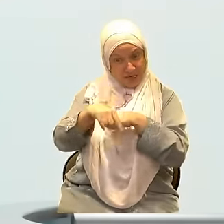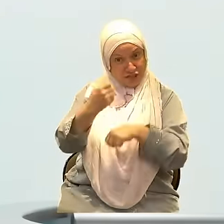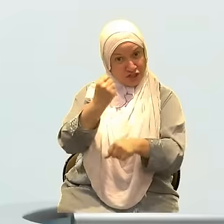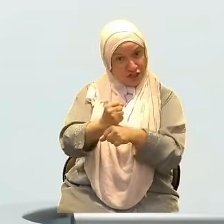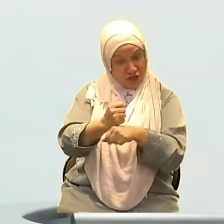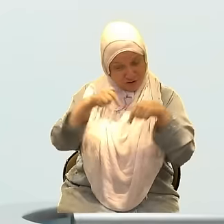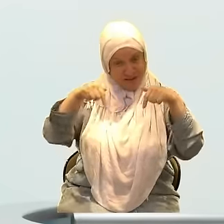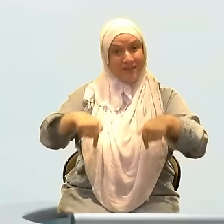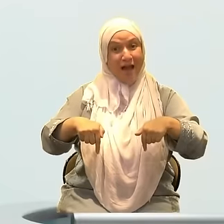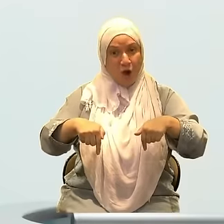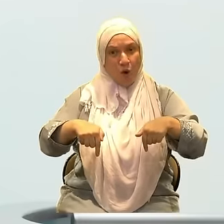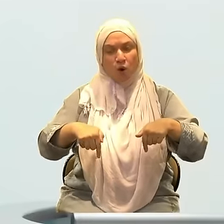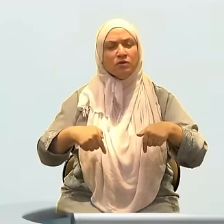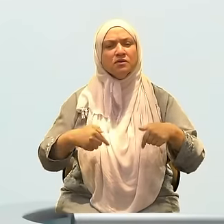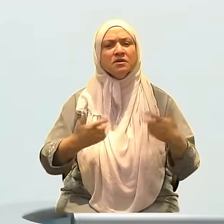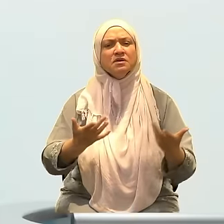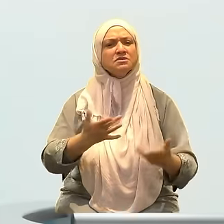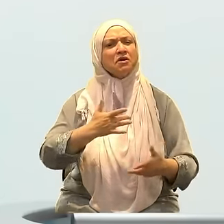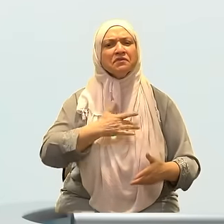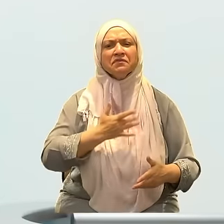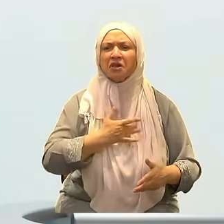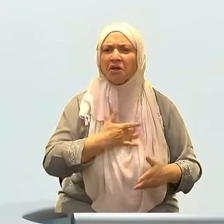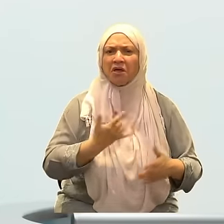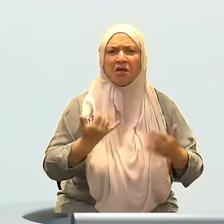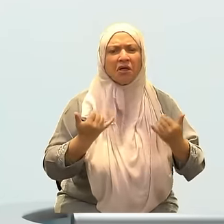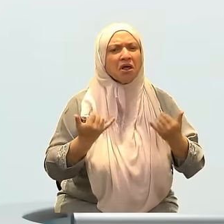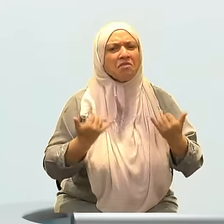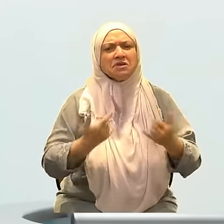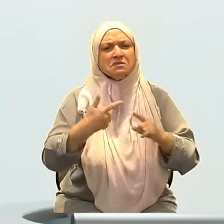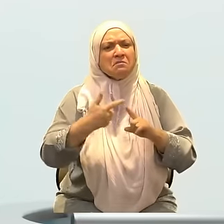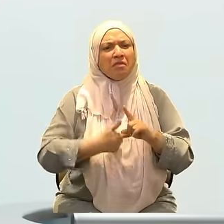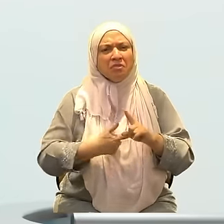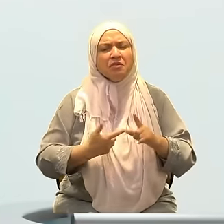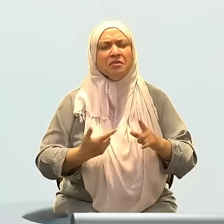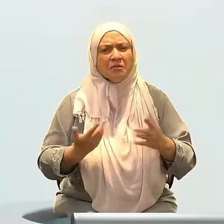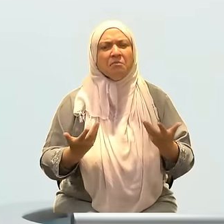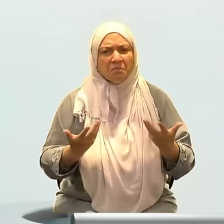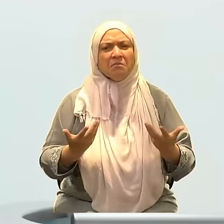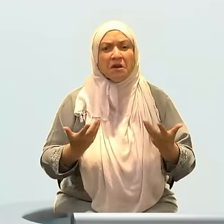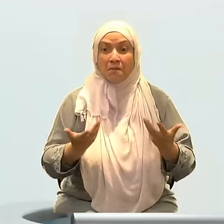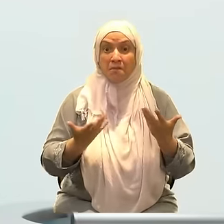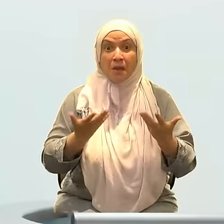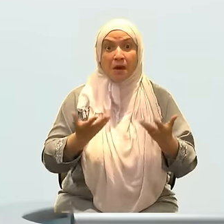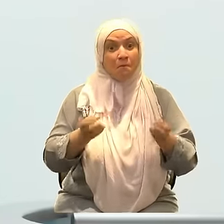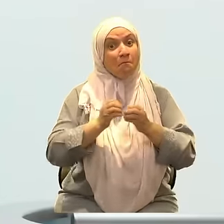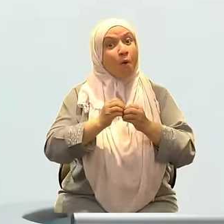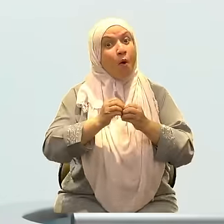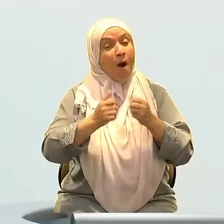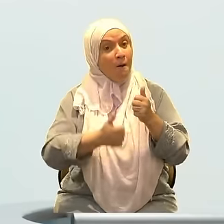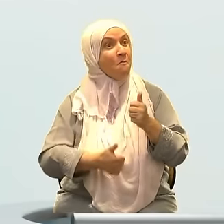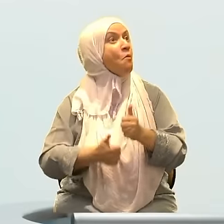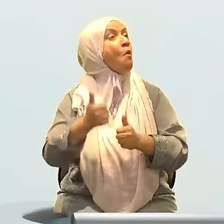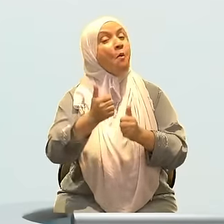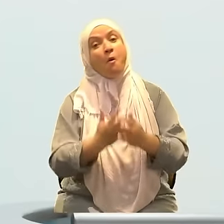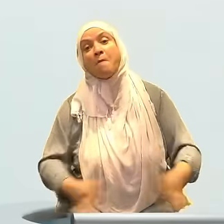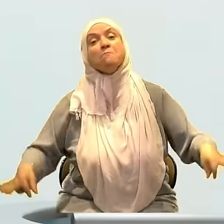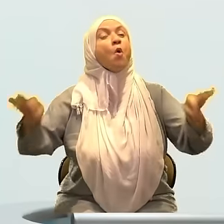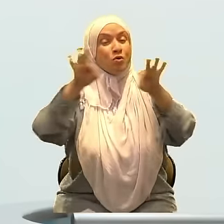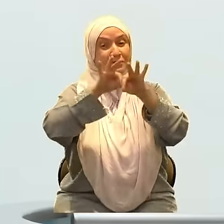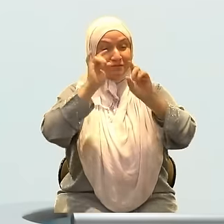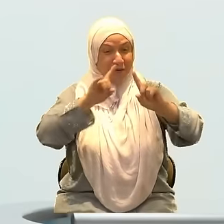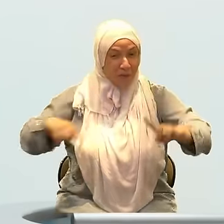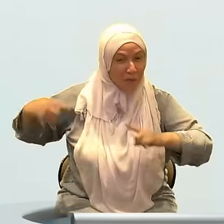and this Ramadan feels very different, this might actually be the most important Sha'ban that we have ever had. Why? Because if you